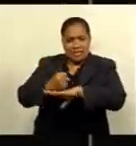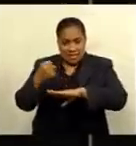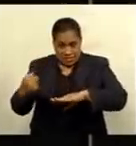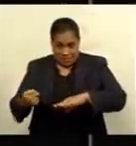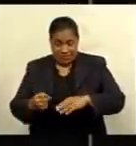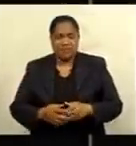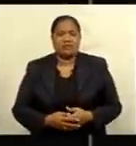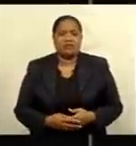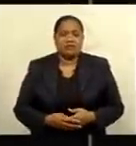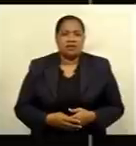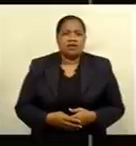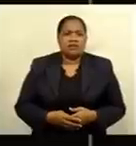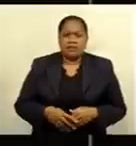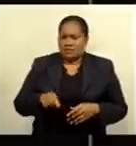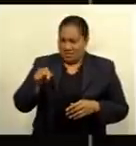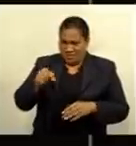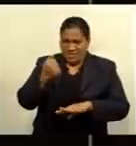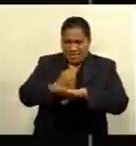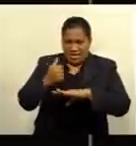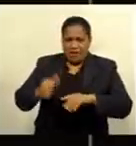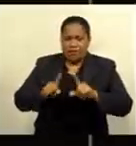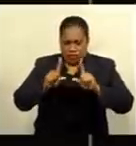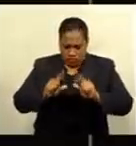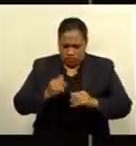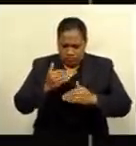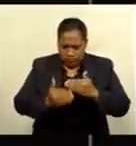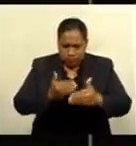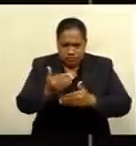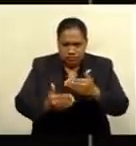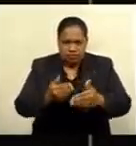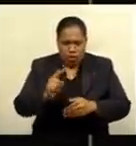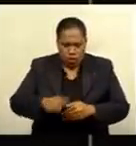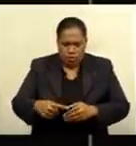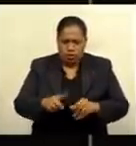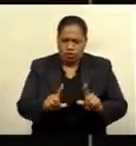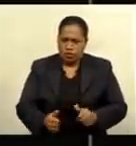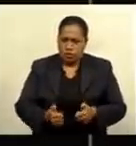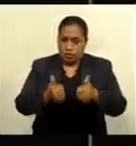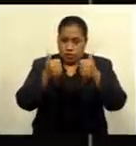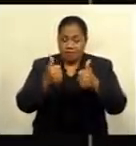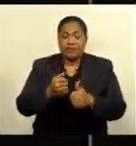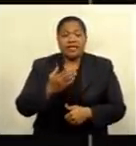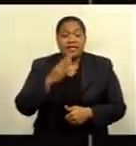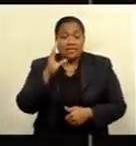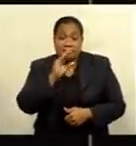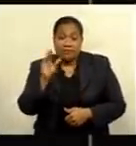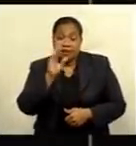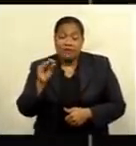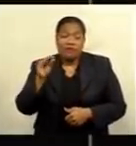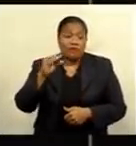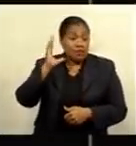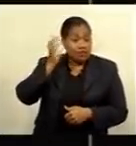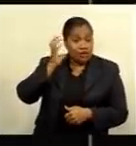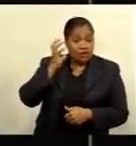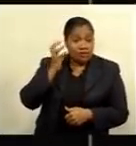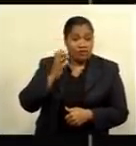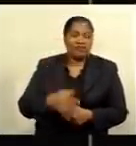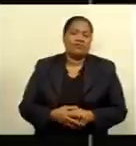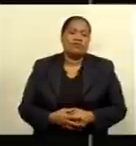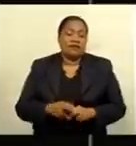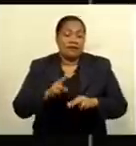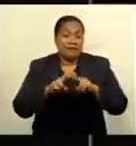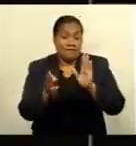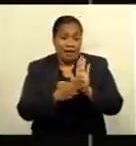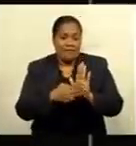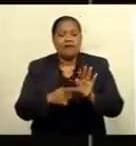continue to do good and keep moving Fiji forward. Speaking during Radio Fiji One's Nailalakai program, Prime Minister